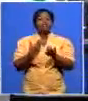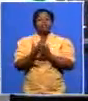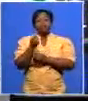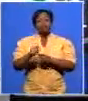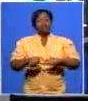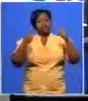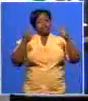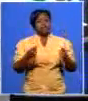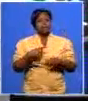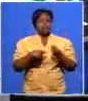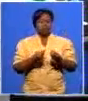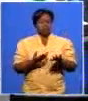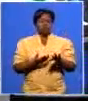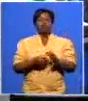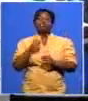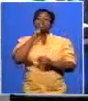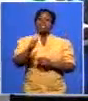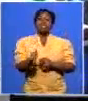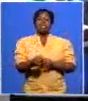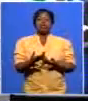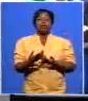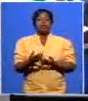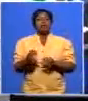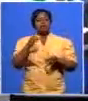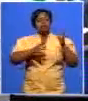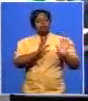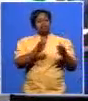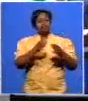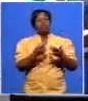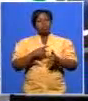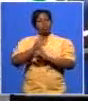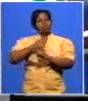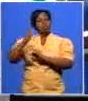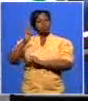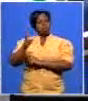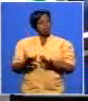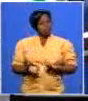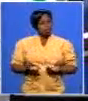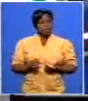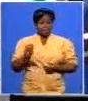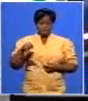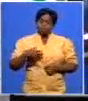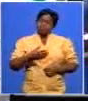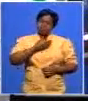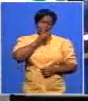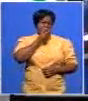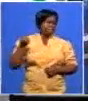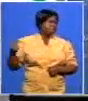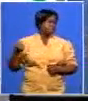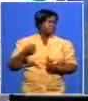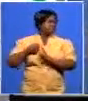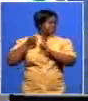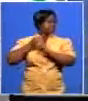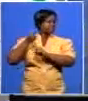where there have been losses that you possibly envisage the party doing much better you know this was the best campaign we've ever run lynette